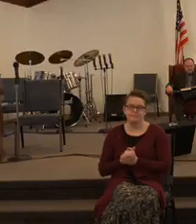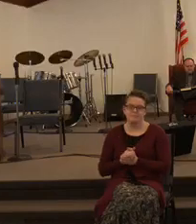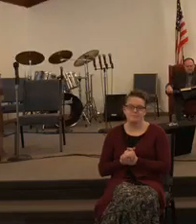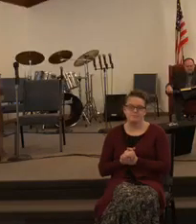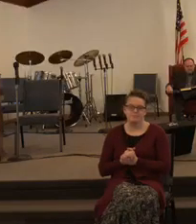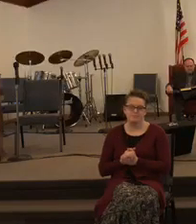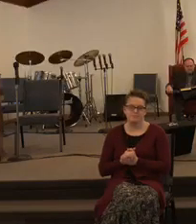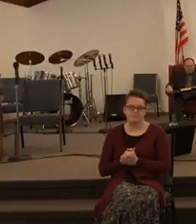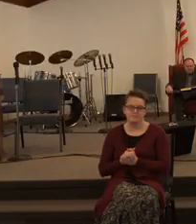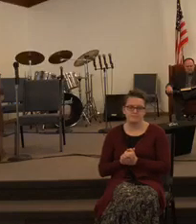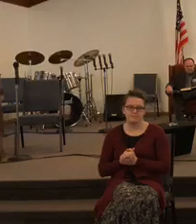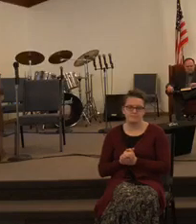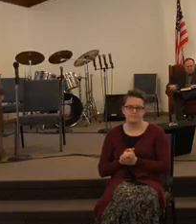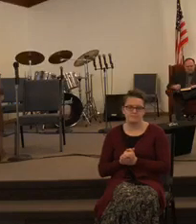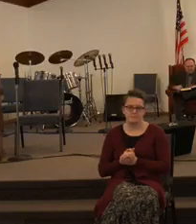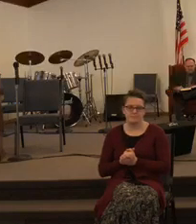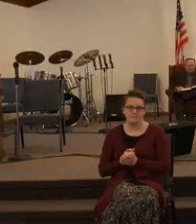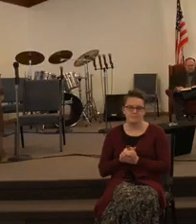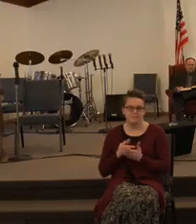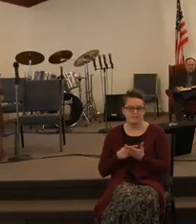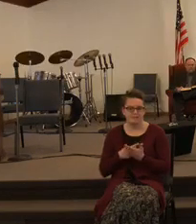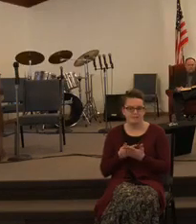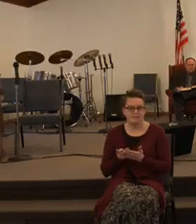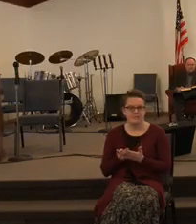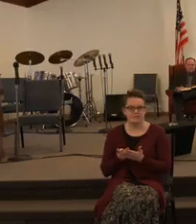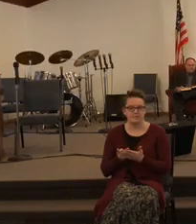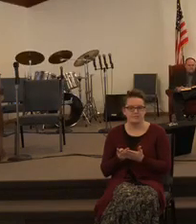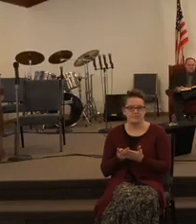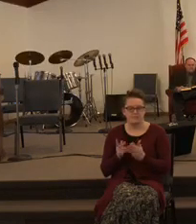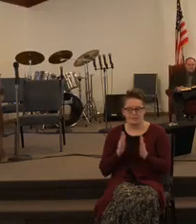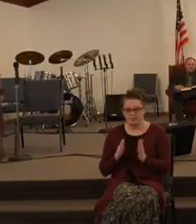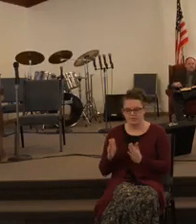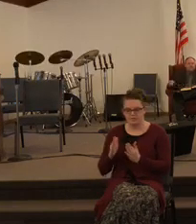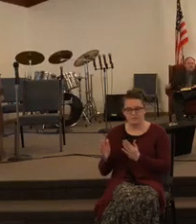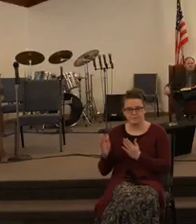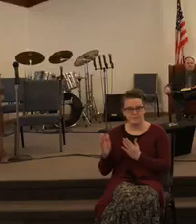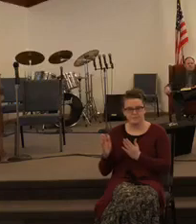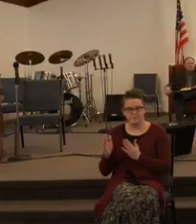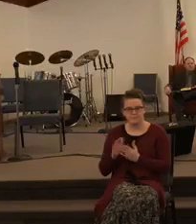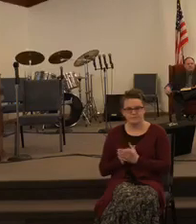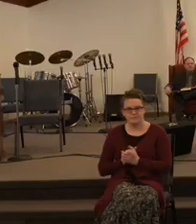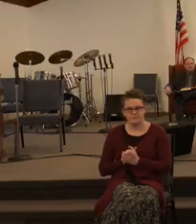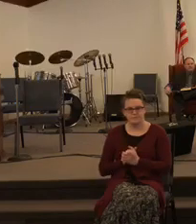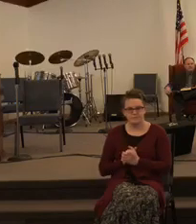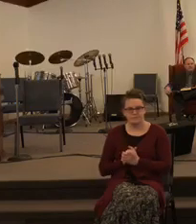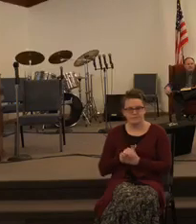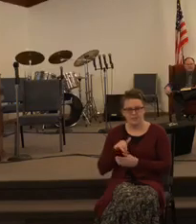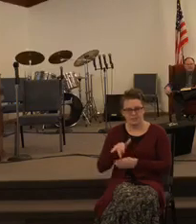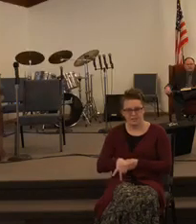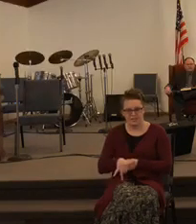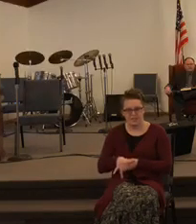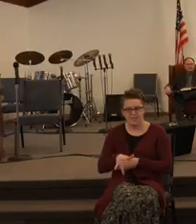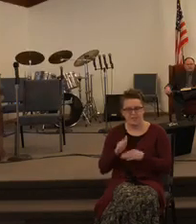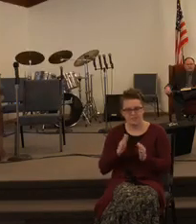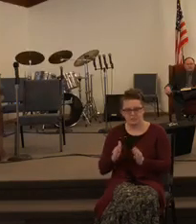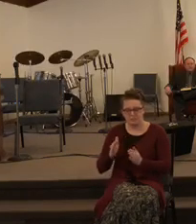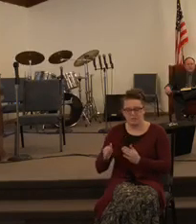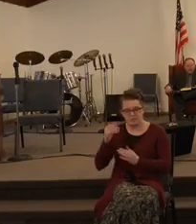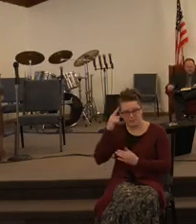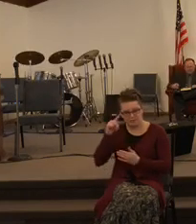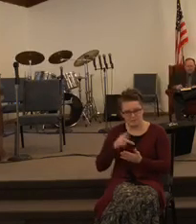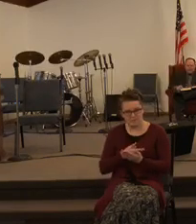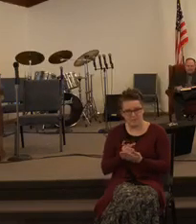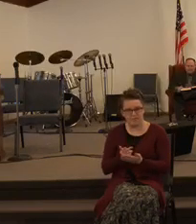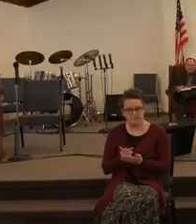Listen to this. Failure to prepare is preparing for failure.